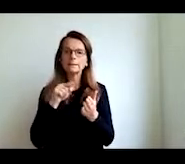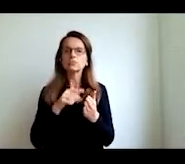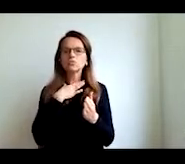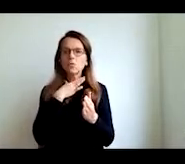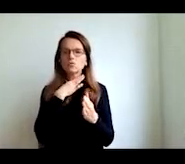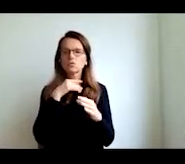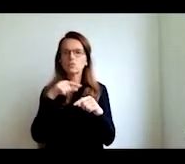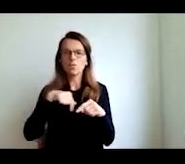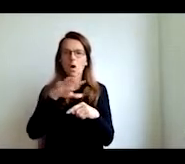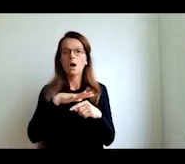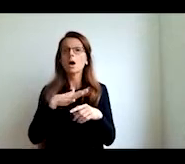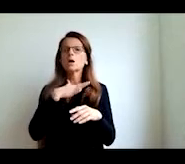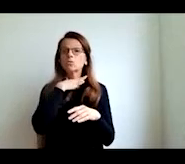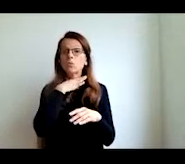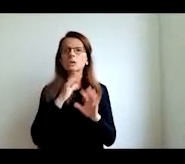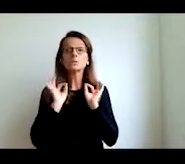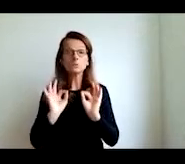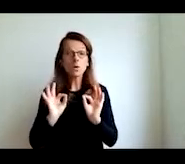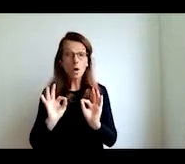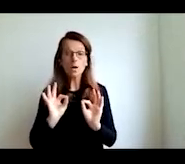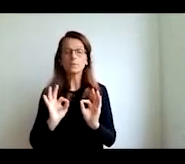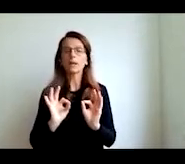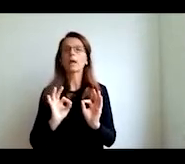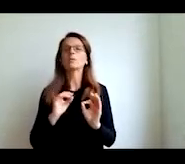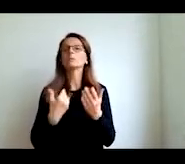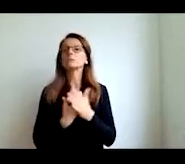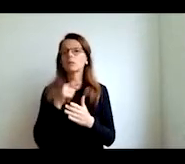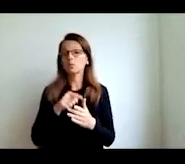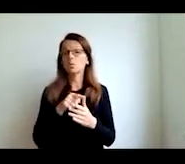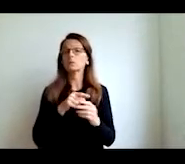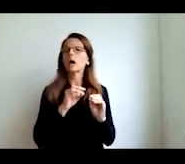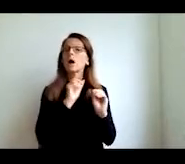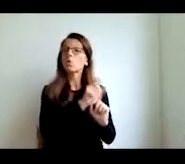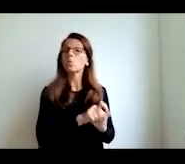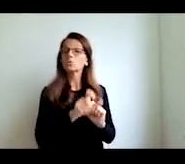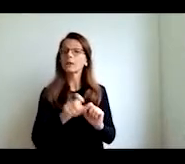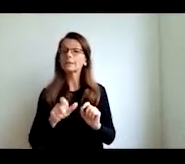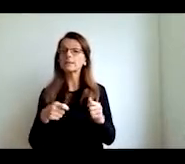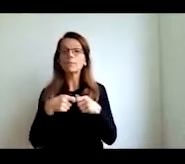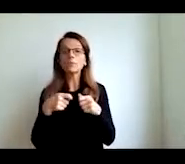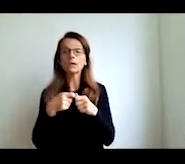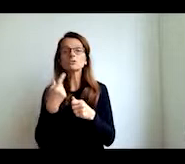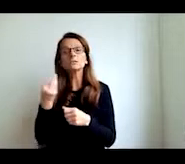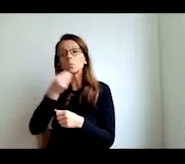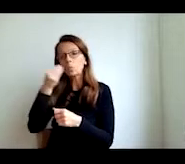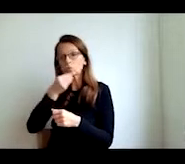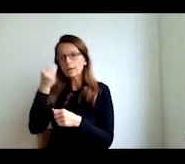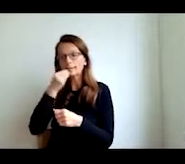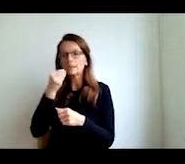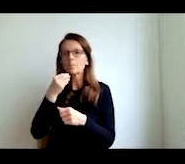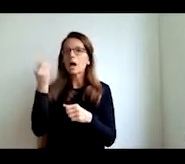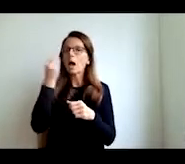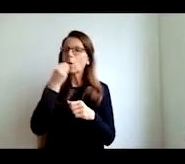inside and the rest of the world outside well the future is about you know making learning less a place and more in activity to